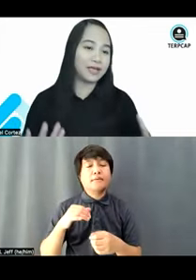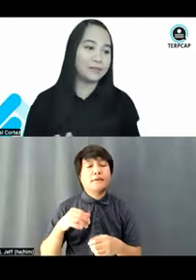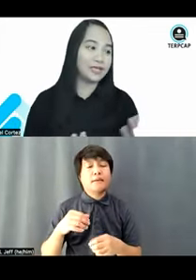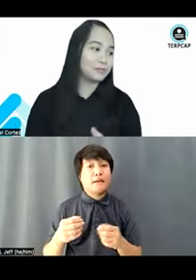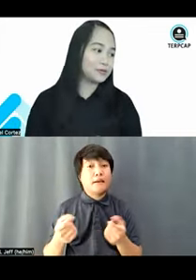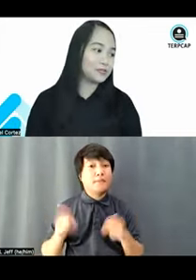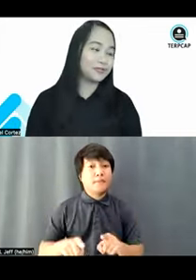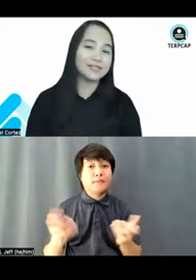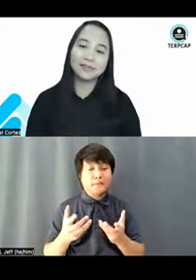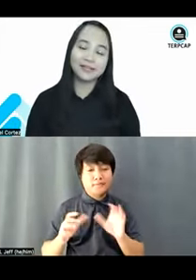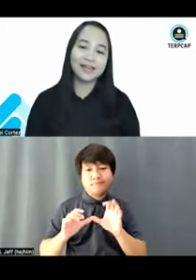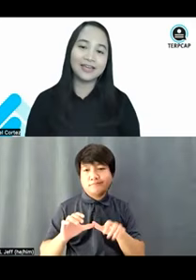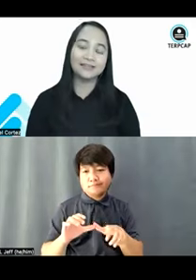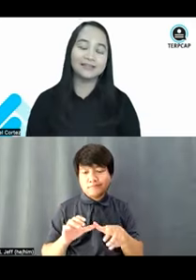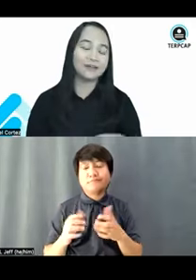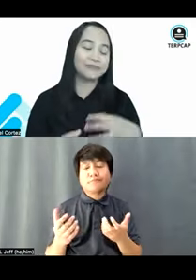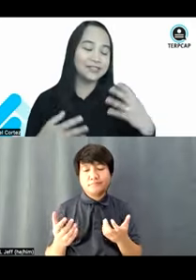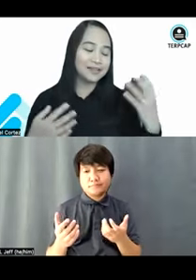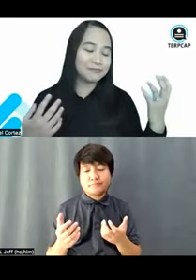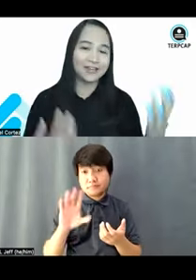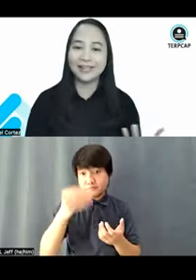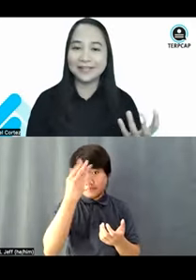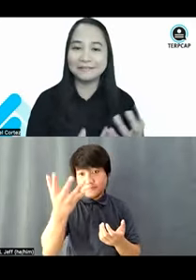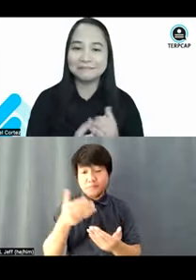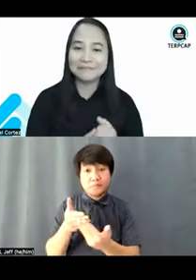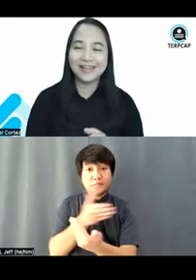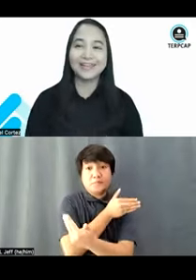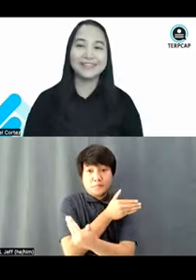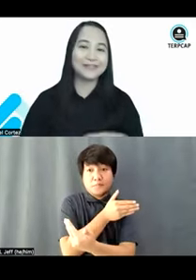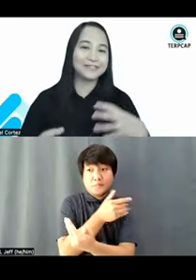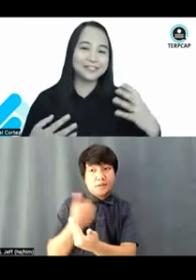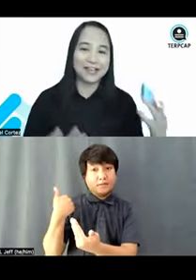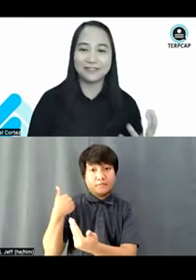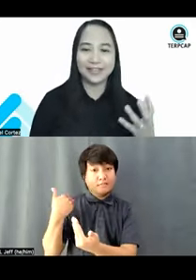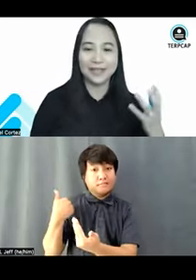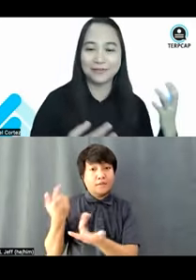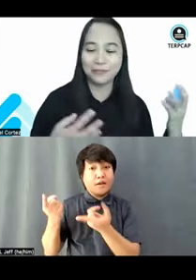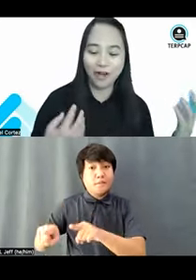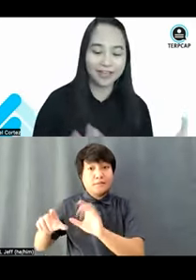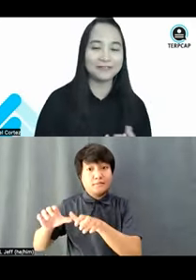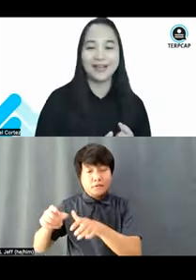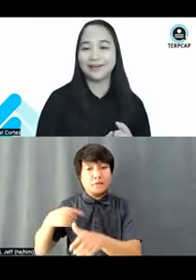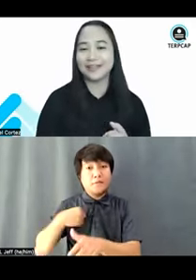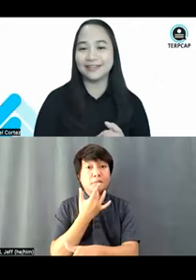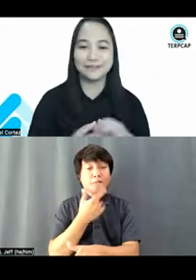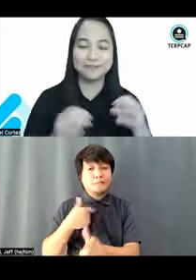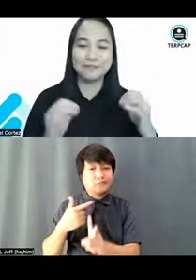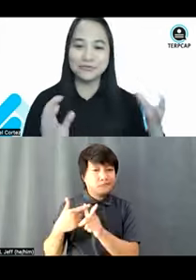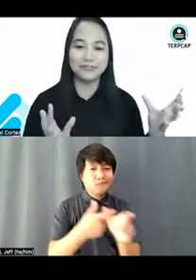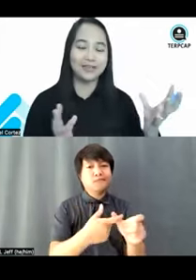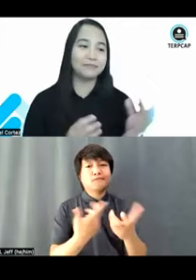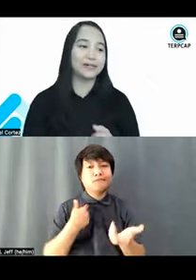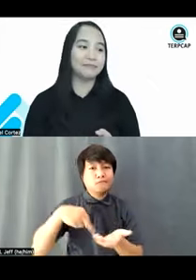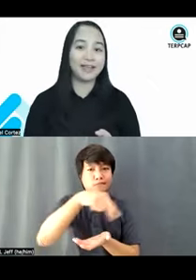before I became a person with disability, I love running, I love traveling, walking around, I love